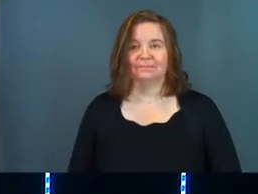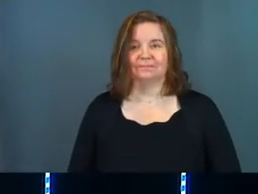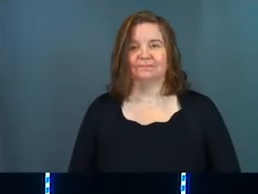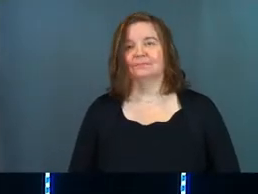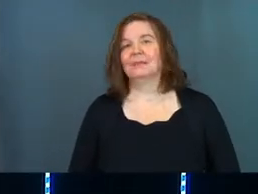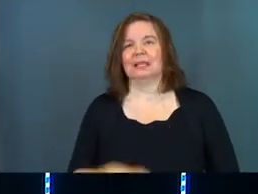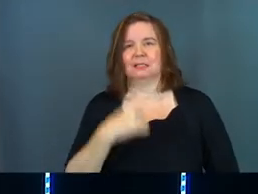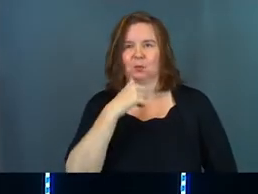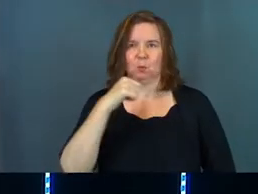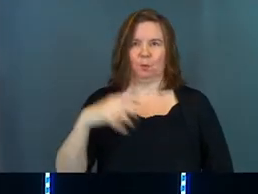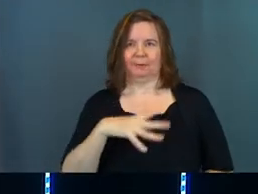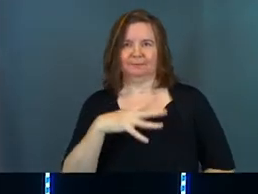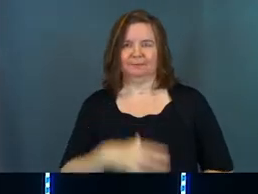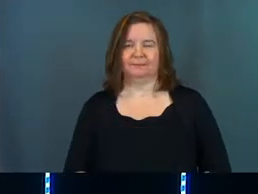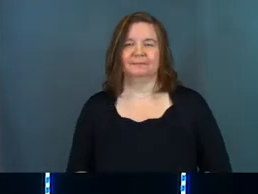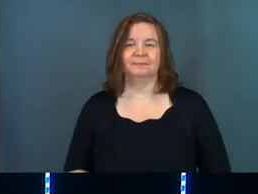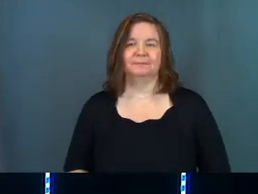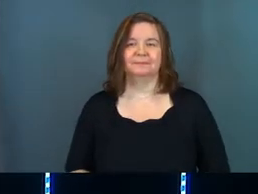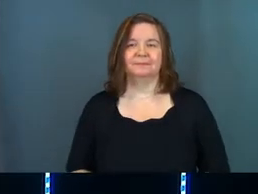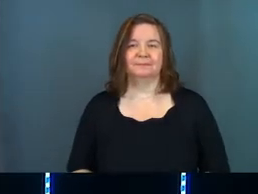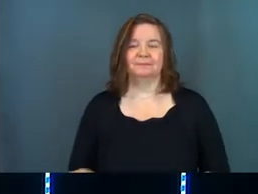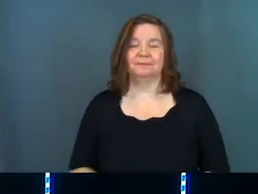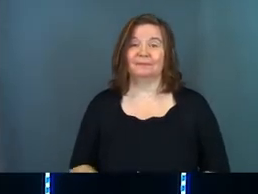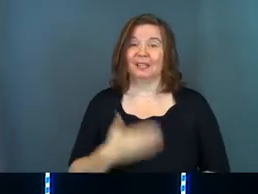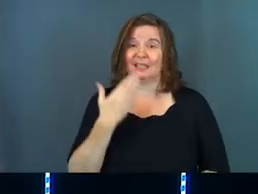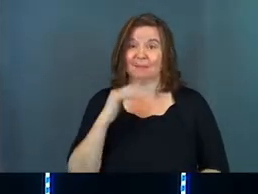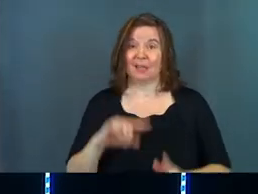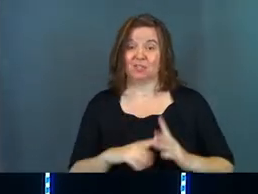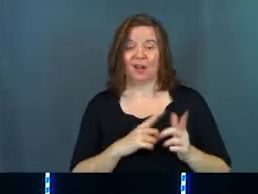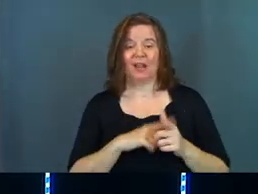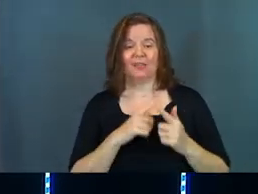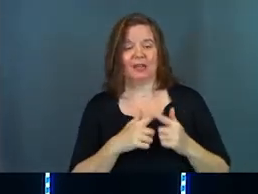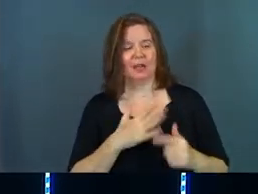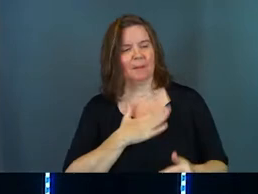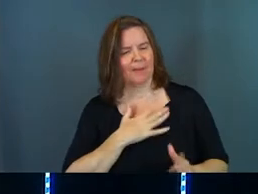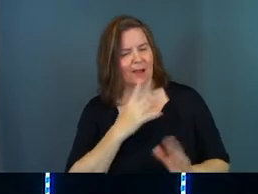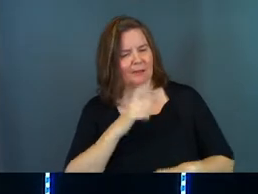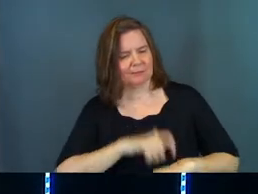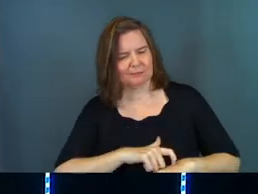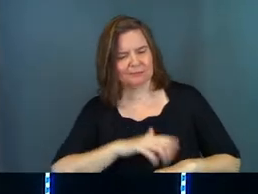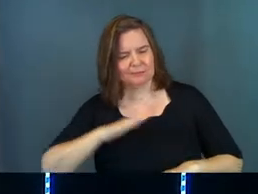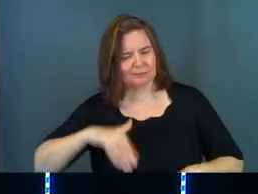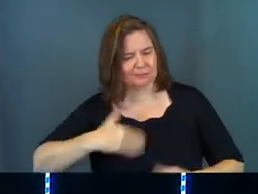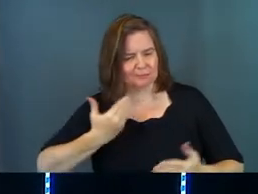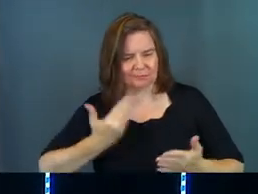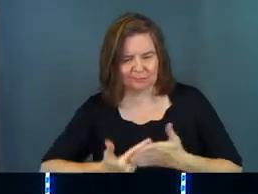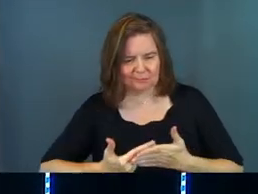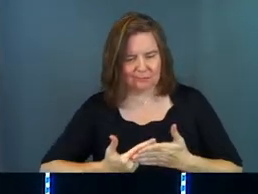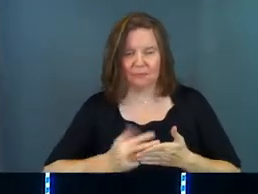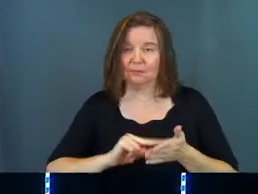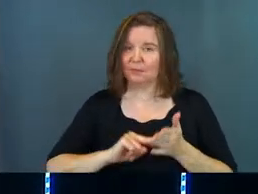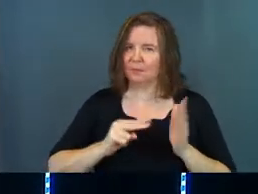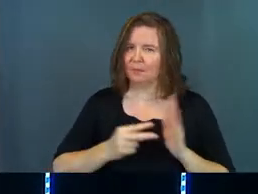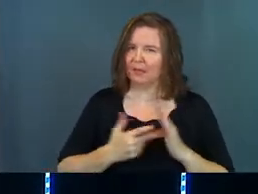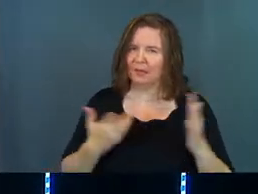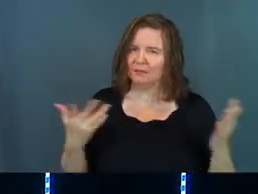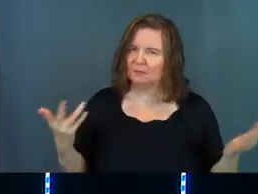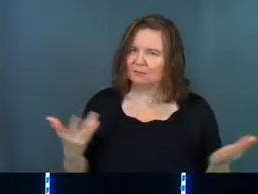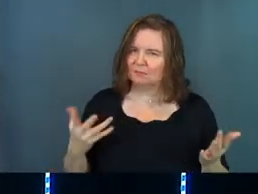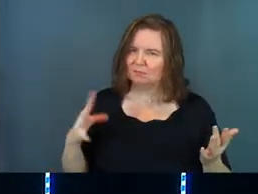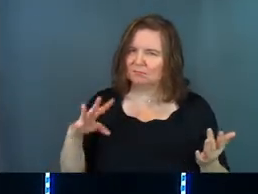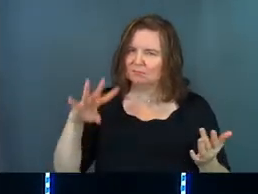He says, woman, it's a bad start. And then he says, my hour has not yet come. Now what's that mean?